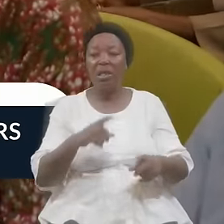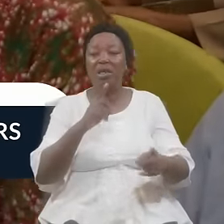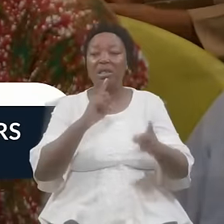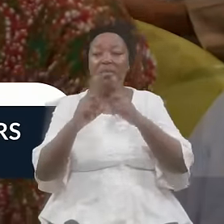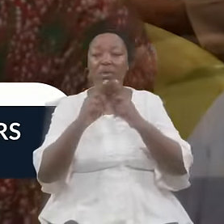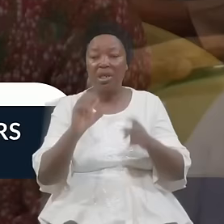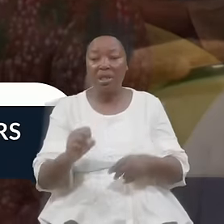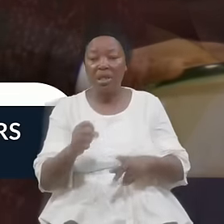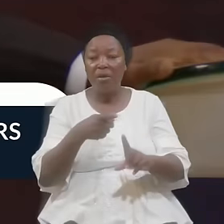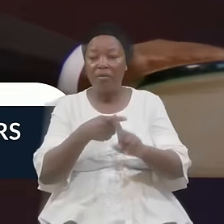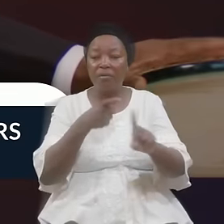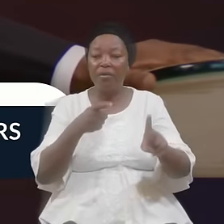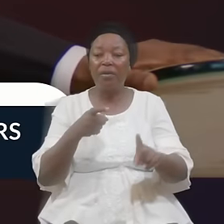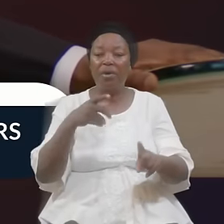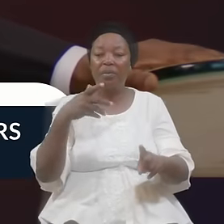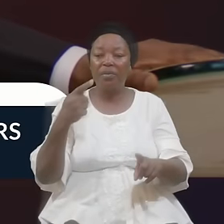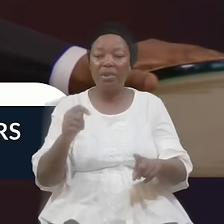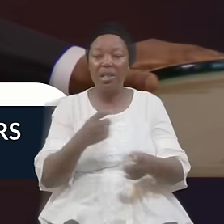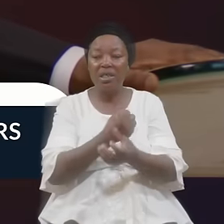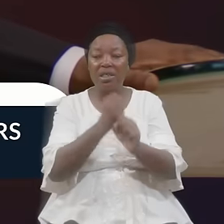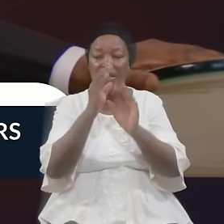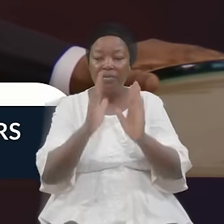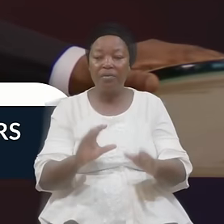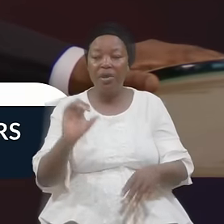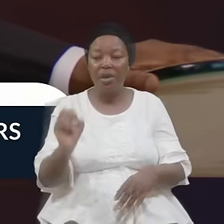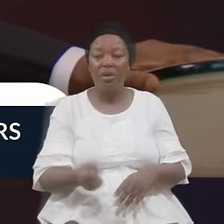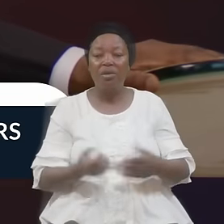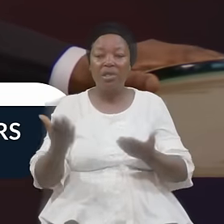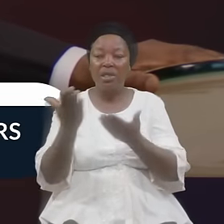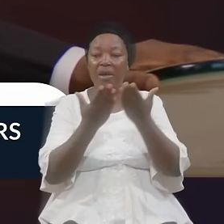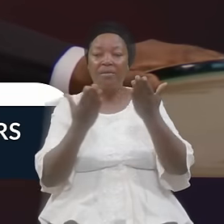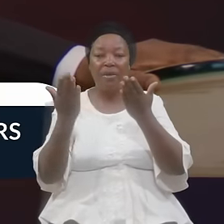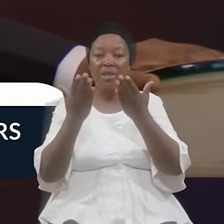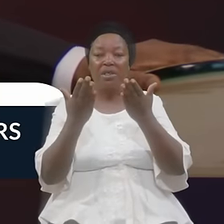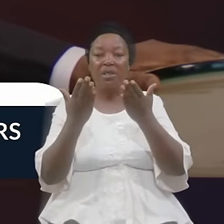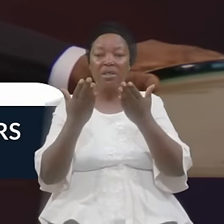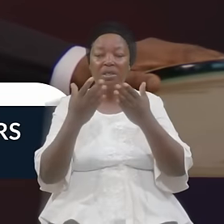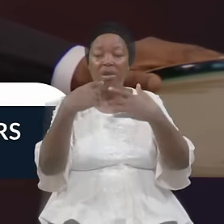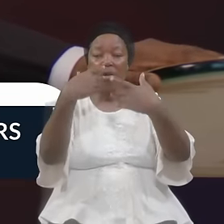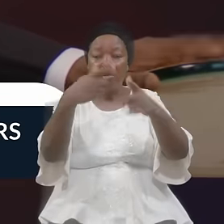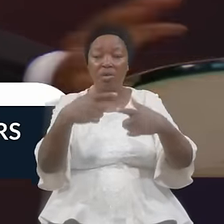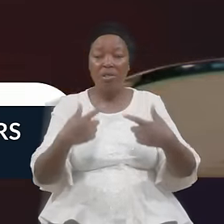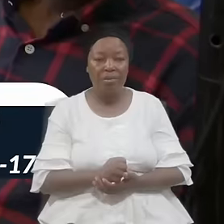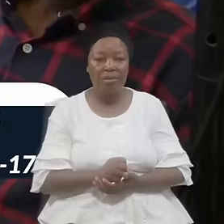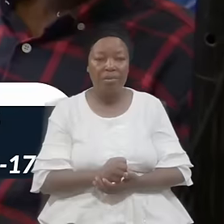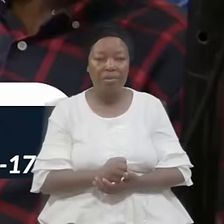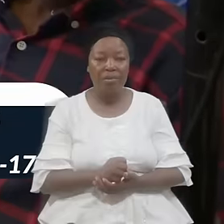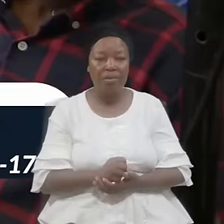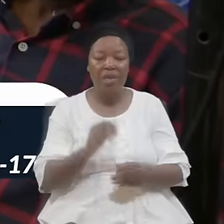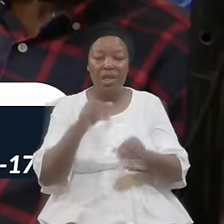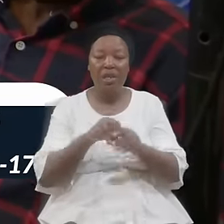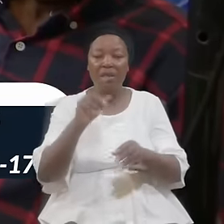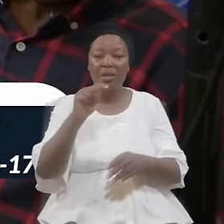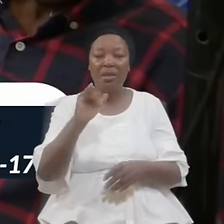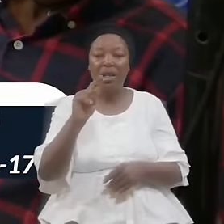From The Savior Service Controversial Speakers In Titus